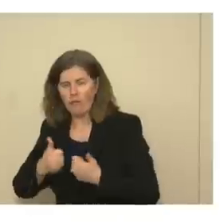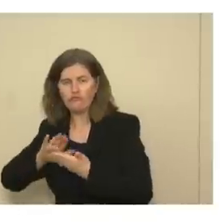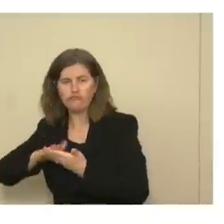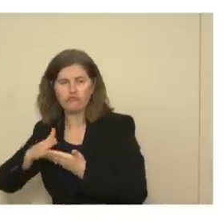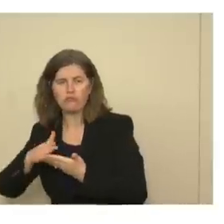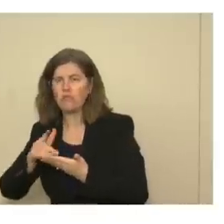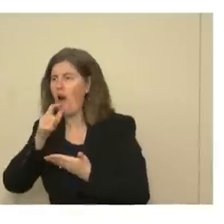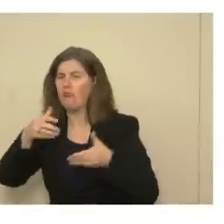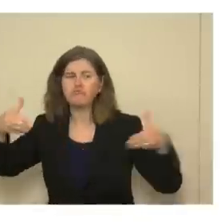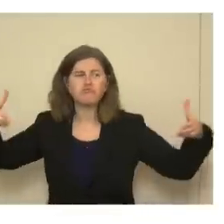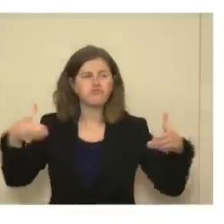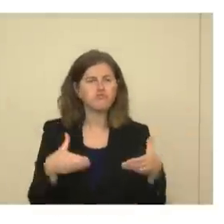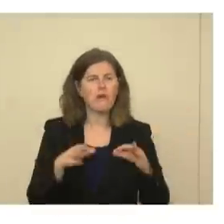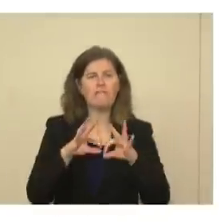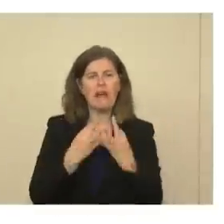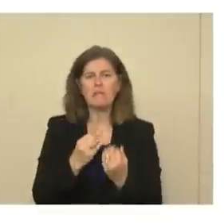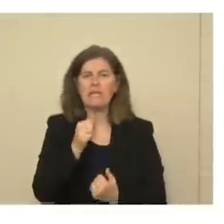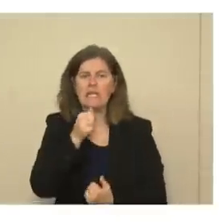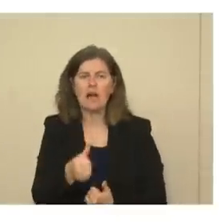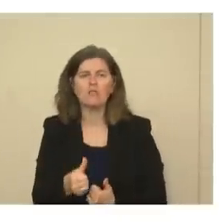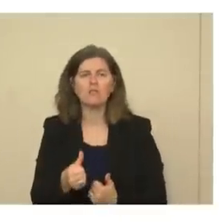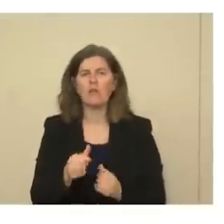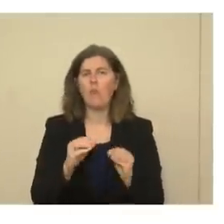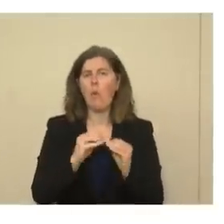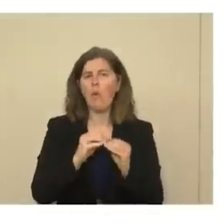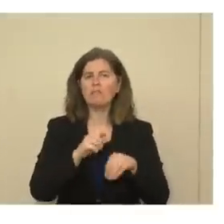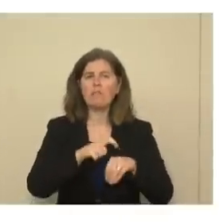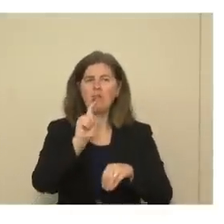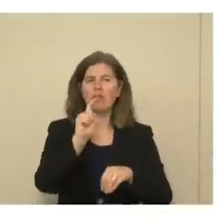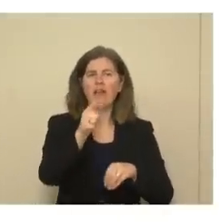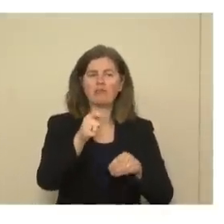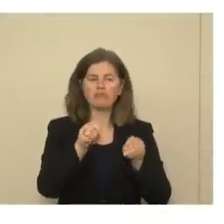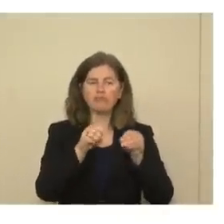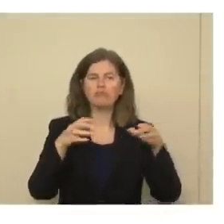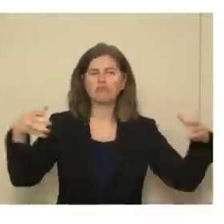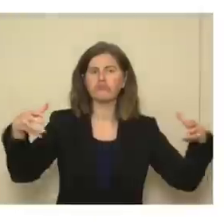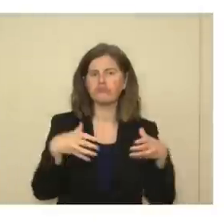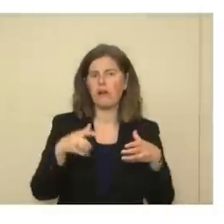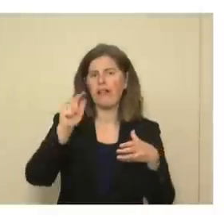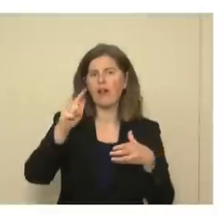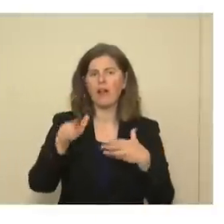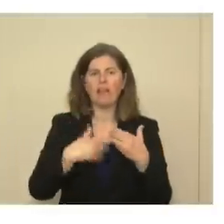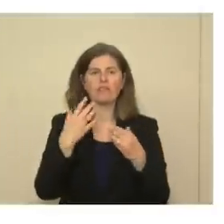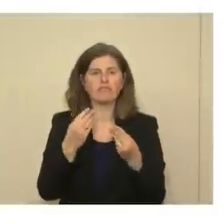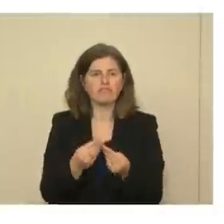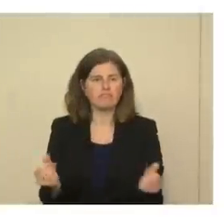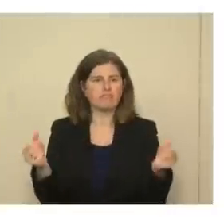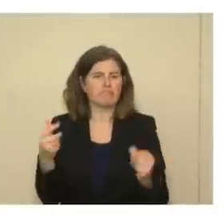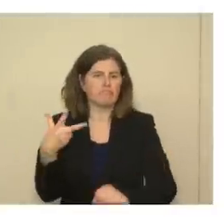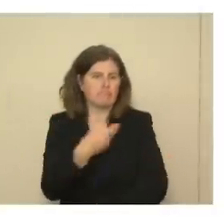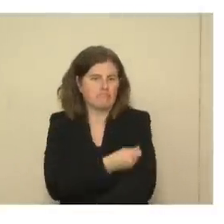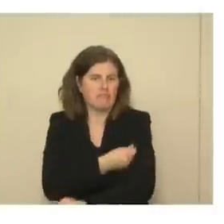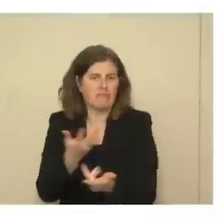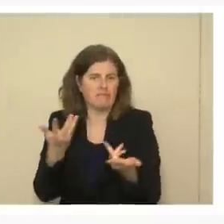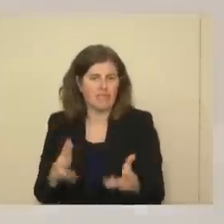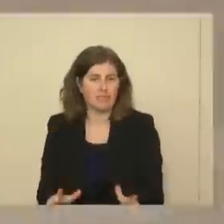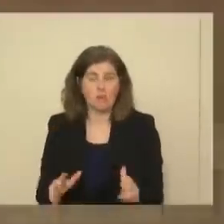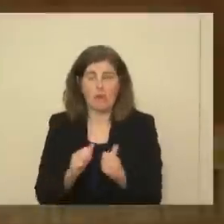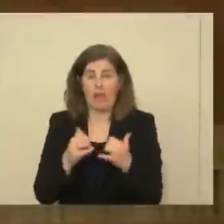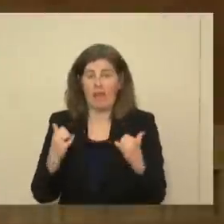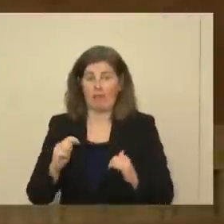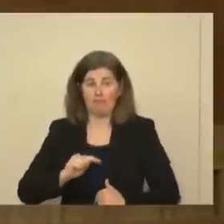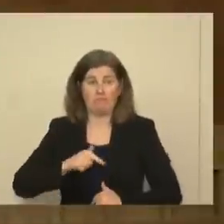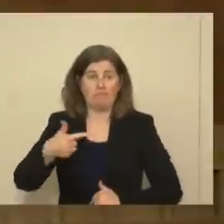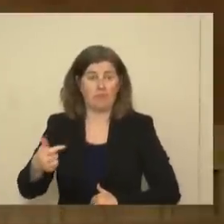Don't get the family together. There'll be more time to do that when we're all vaccinated and we have the virus fully under control. And with that, I'm going to